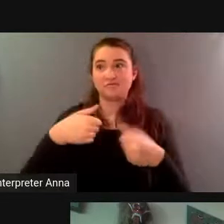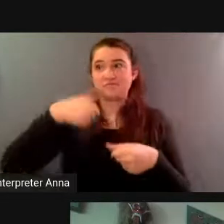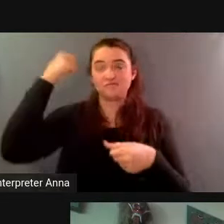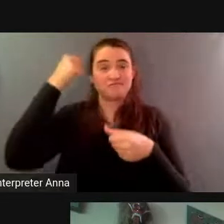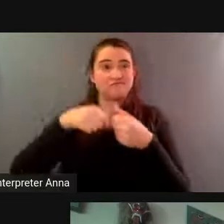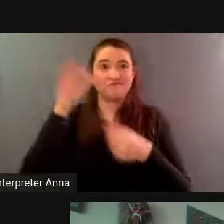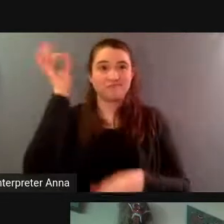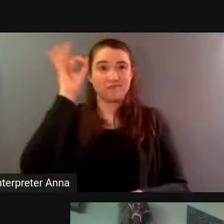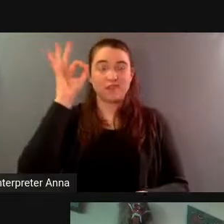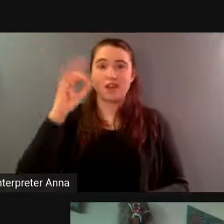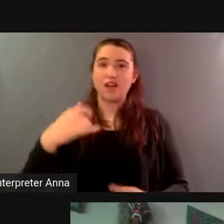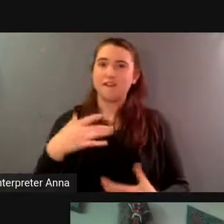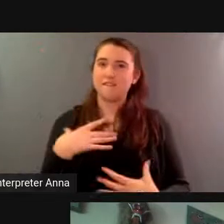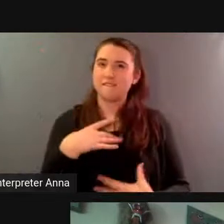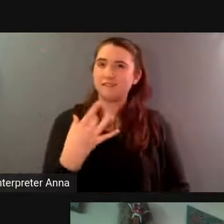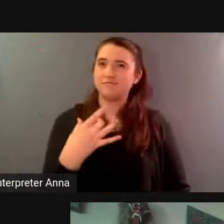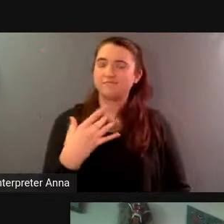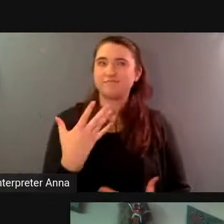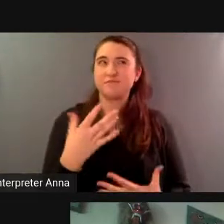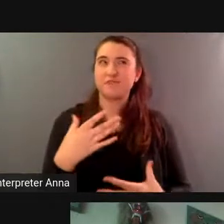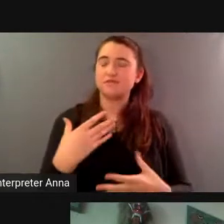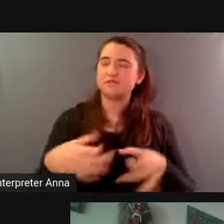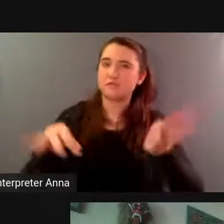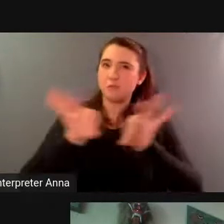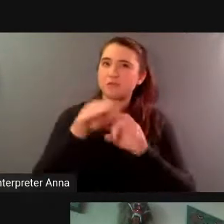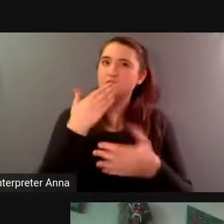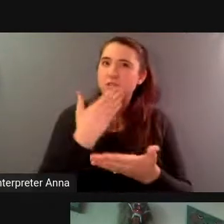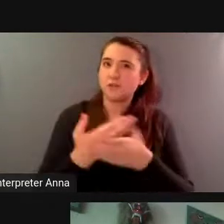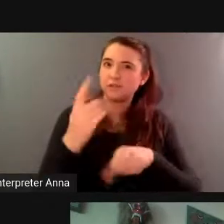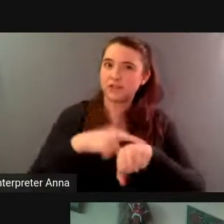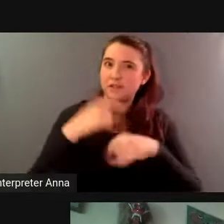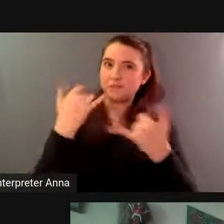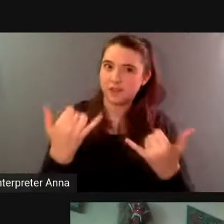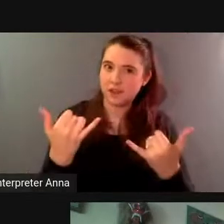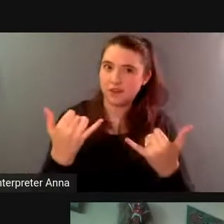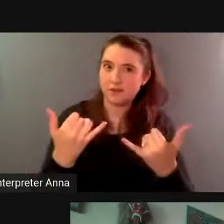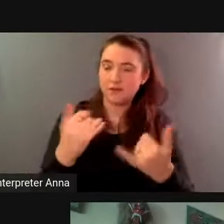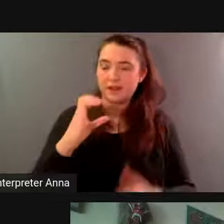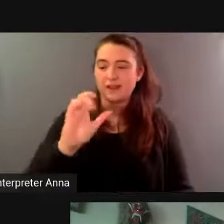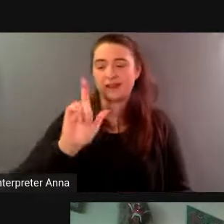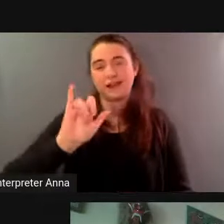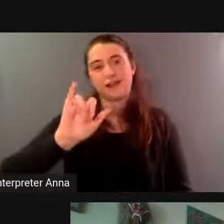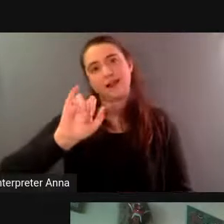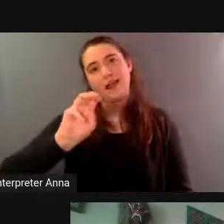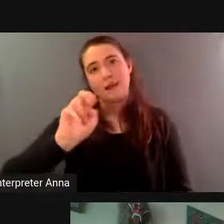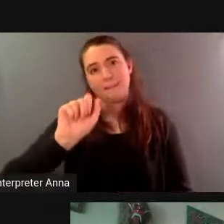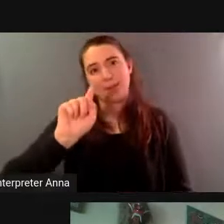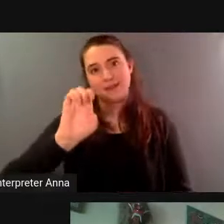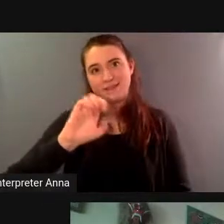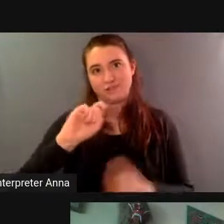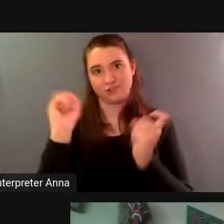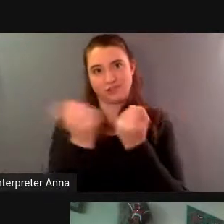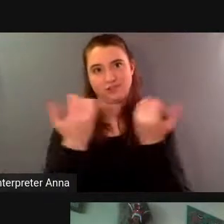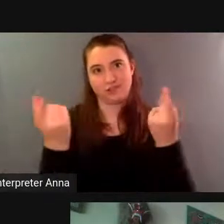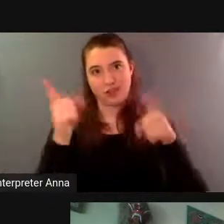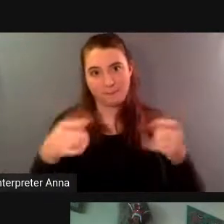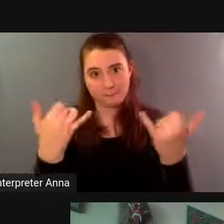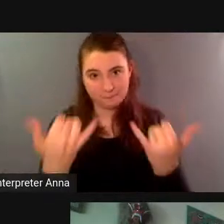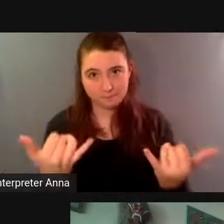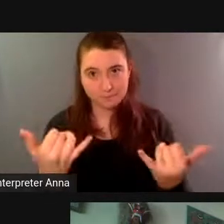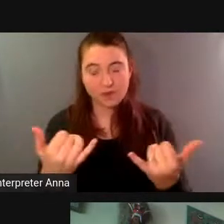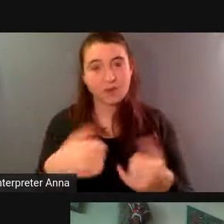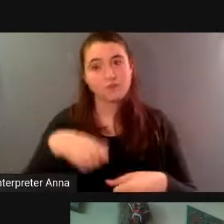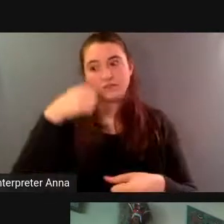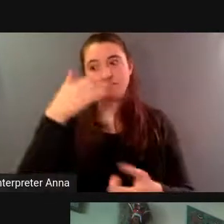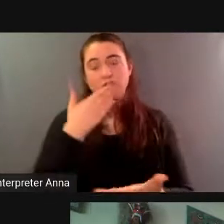context of catastrophic climate change and then of course as stacy is describing when we went to synergia ranch and encountered this